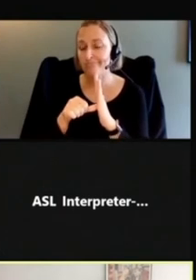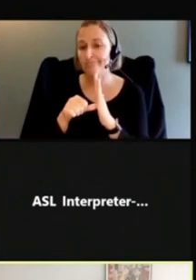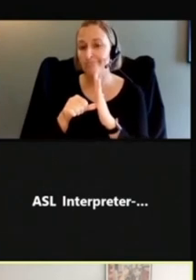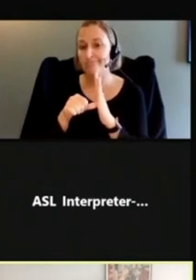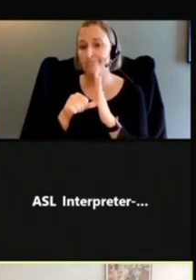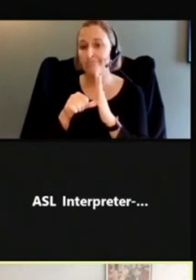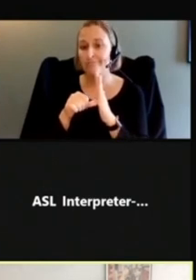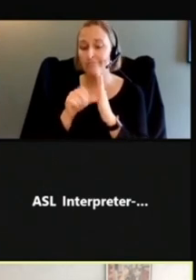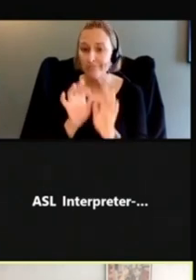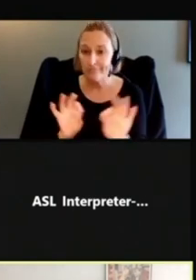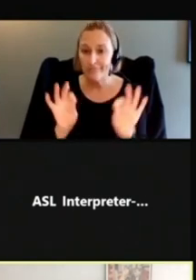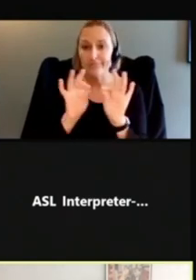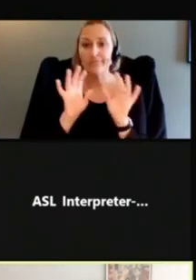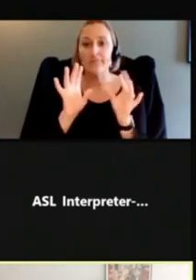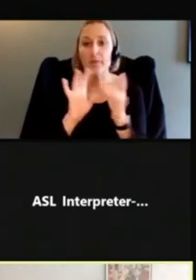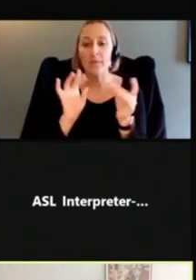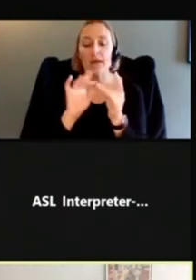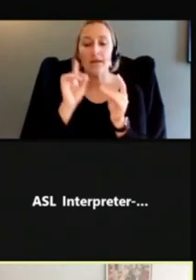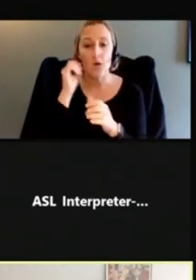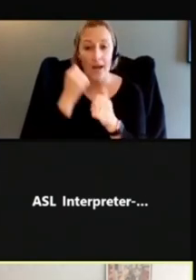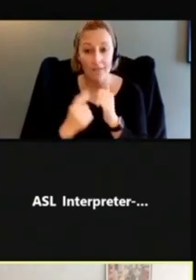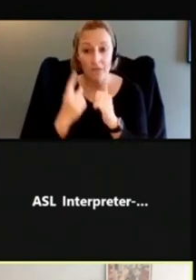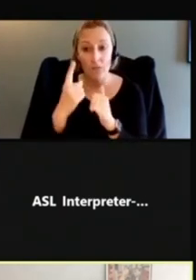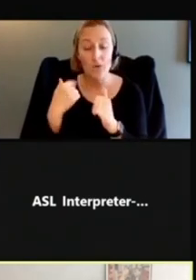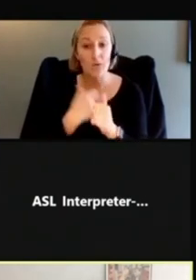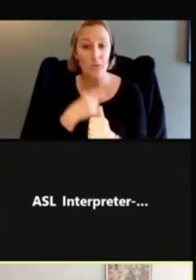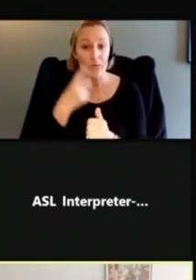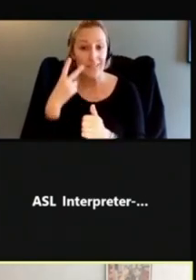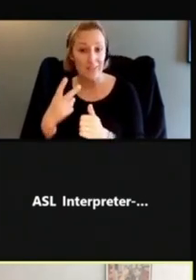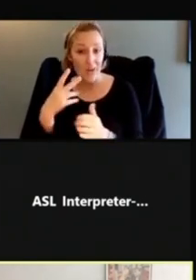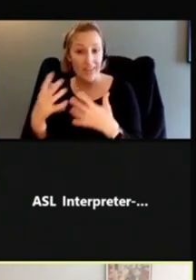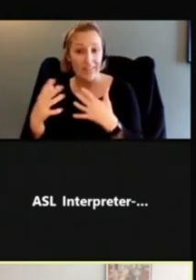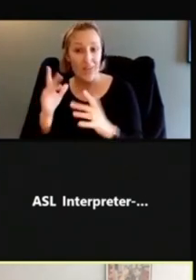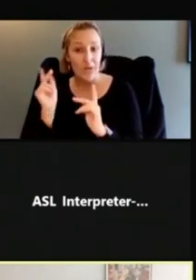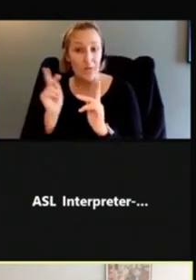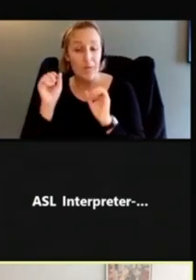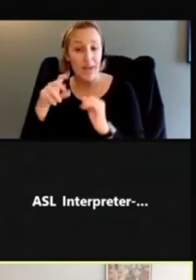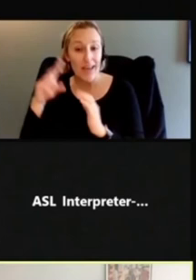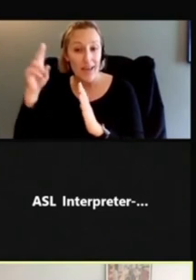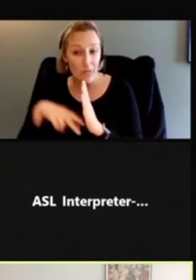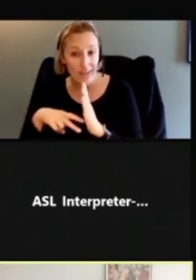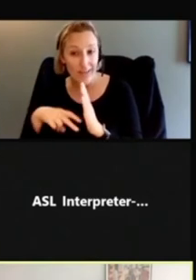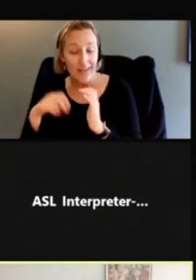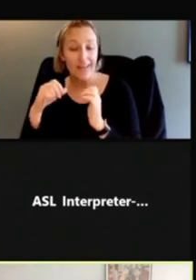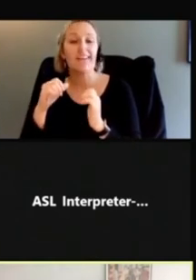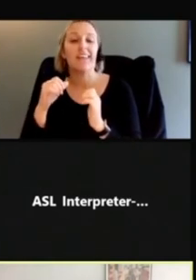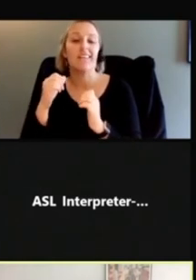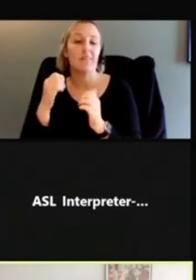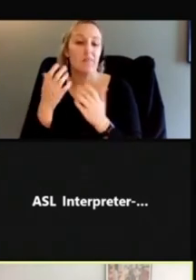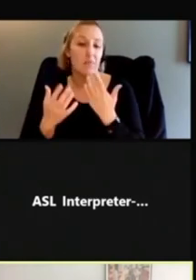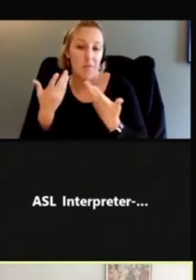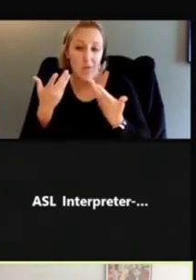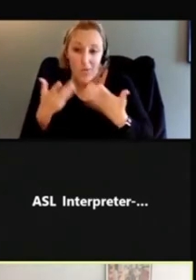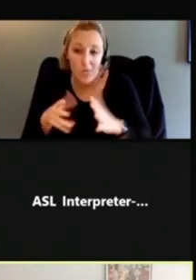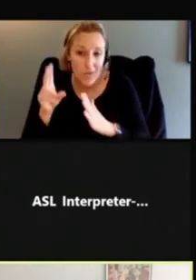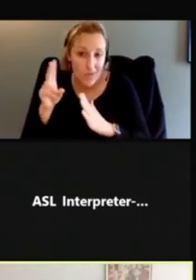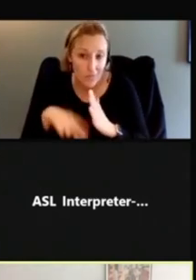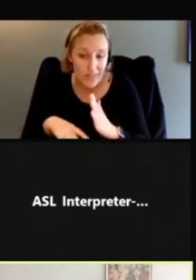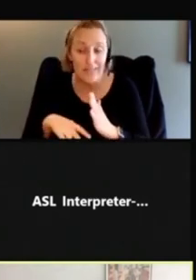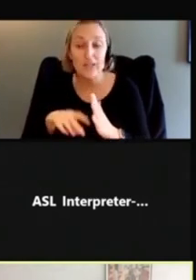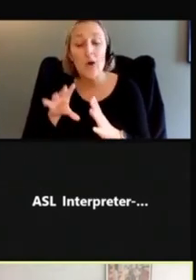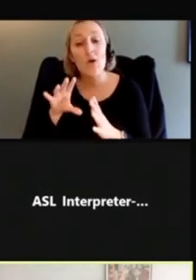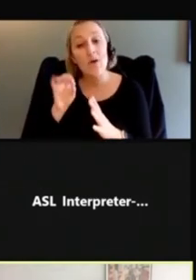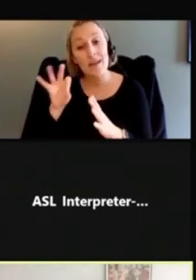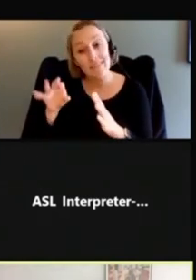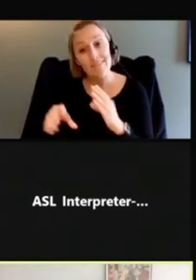pictograms, even people who can read a long list of symptoms might not want to. So including pictures helps to keep people engaged.